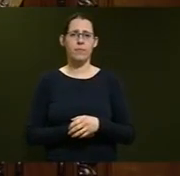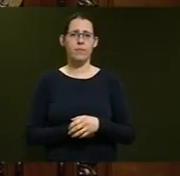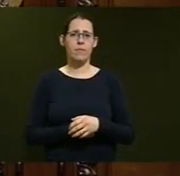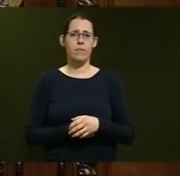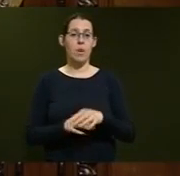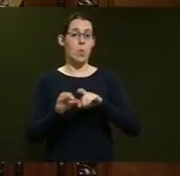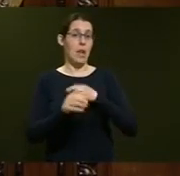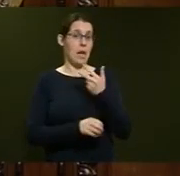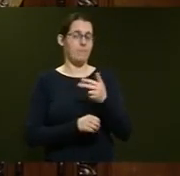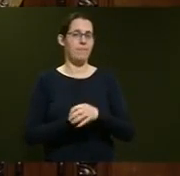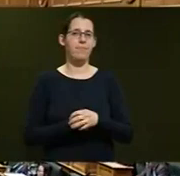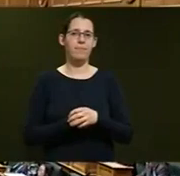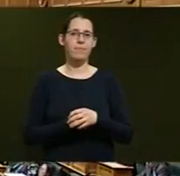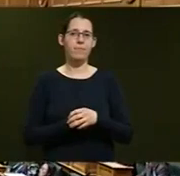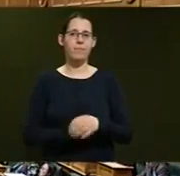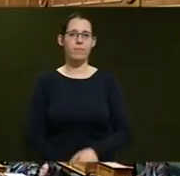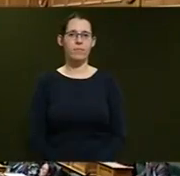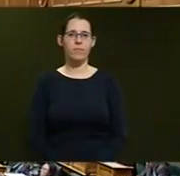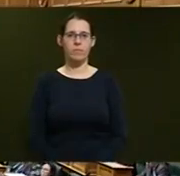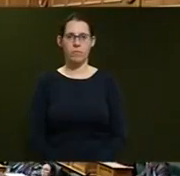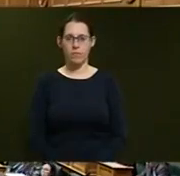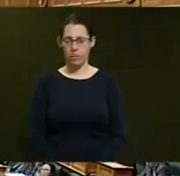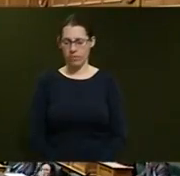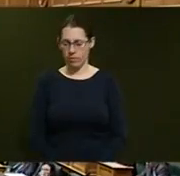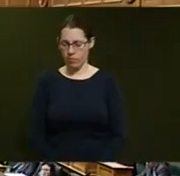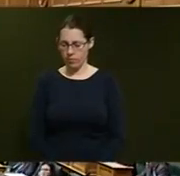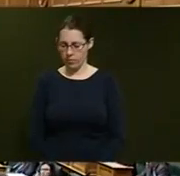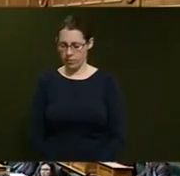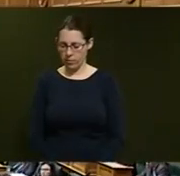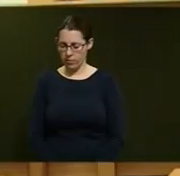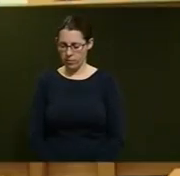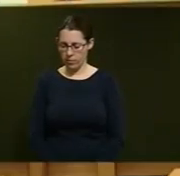Question number eight. The Honourable Michael Woodhouse. My question is to the Minister of Health.